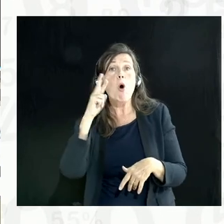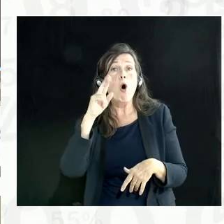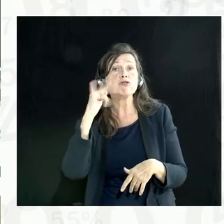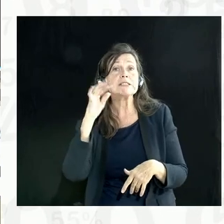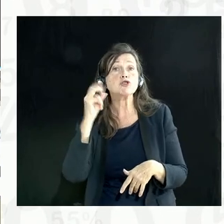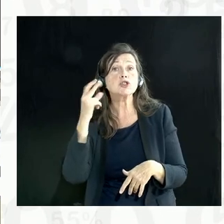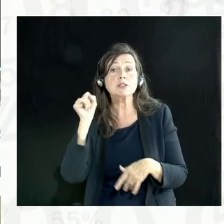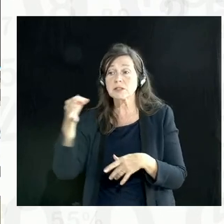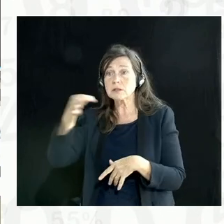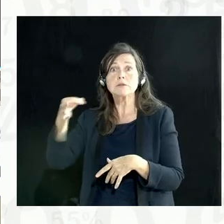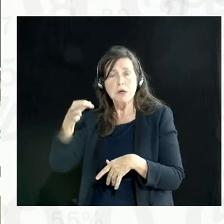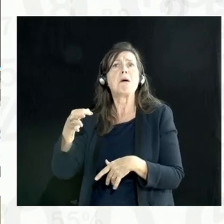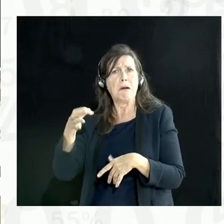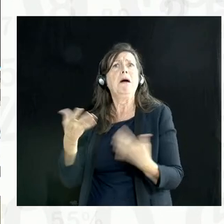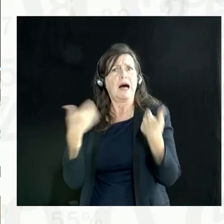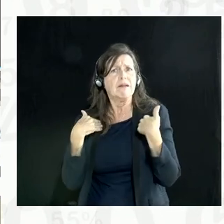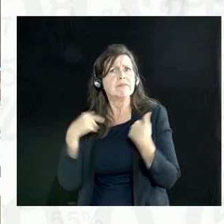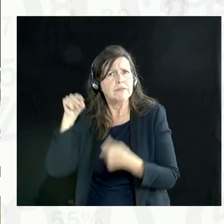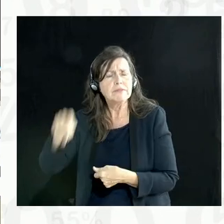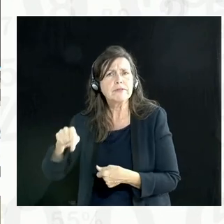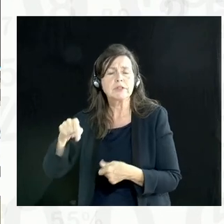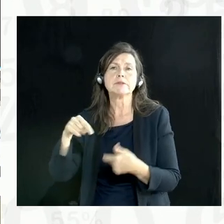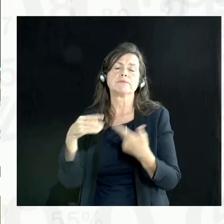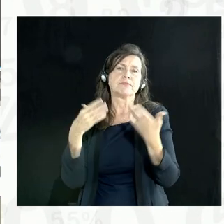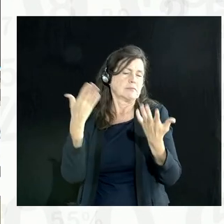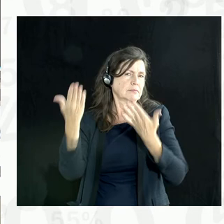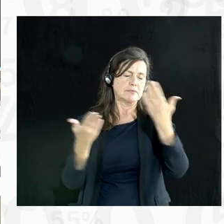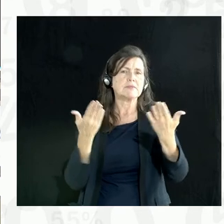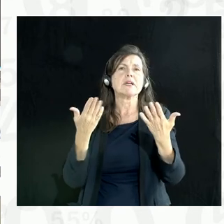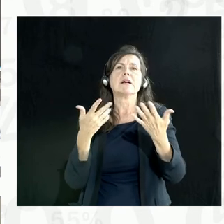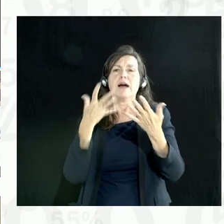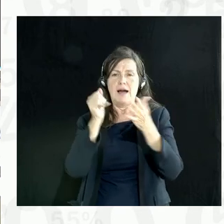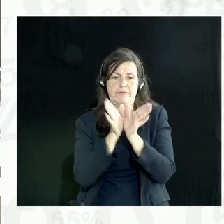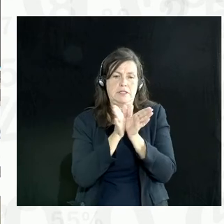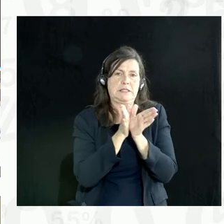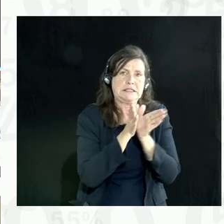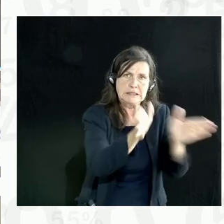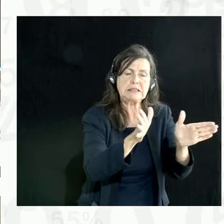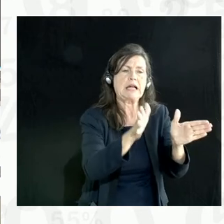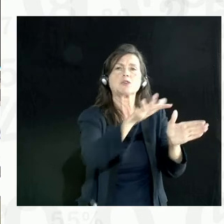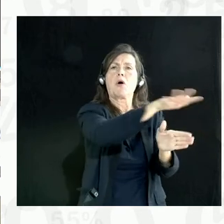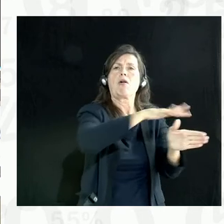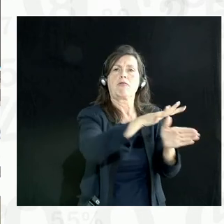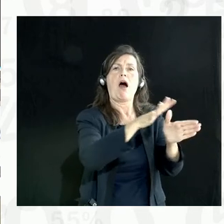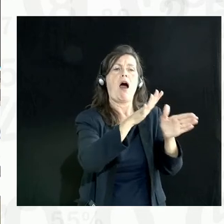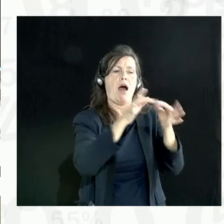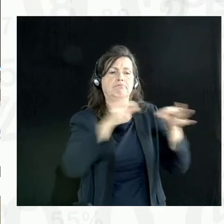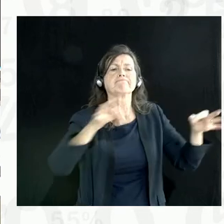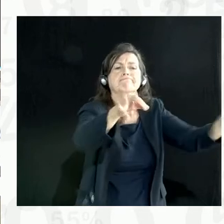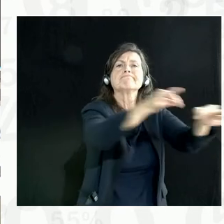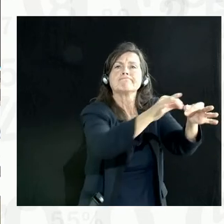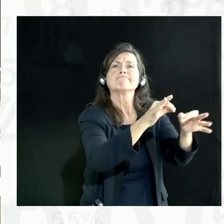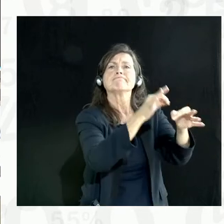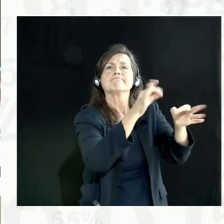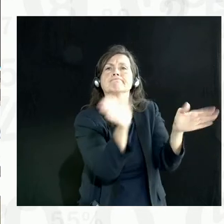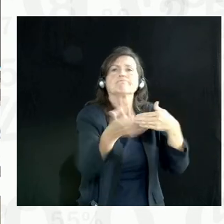strong law. India does not have legislation. It also has sectoral, but they're going to have legislation. So this is on a case